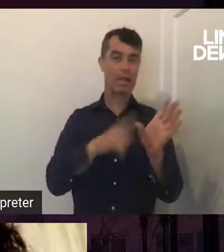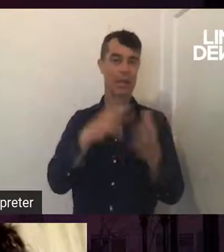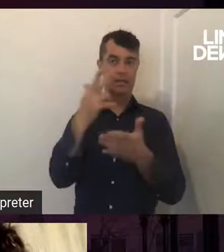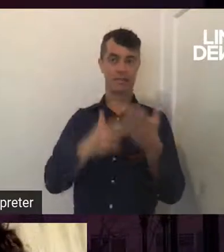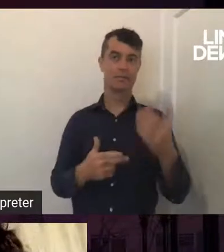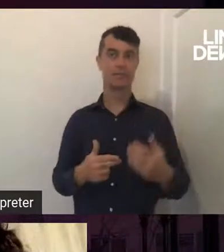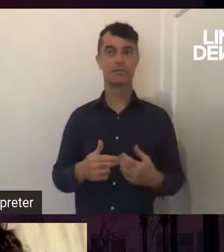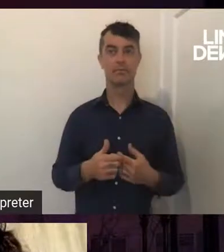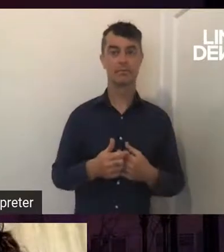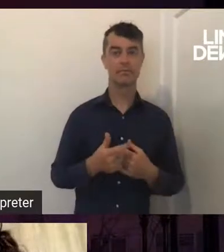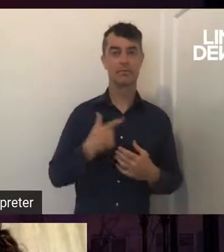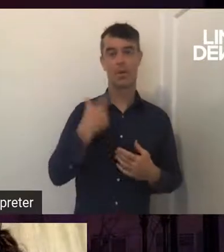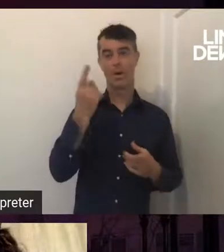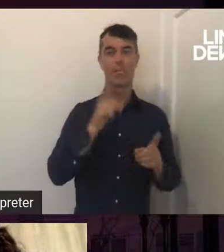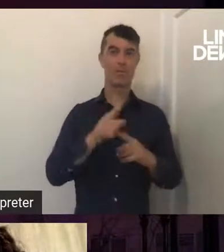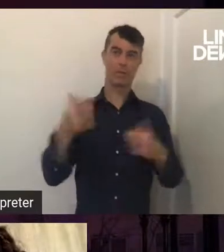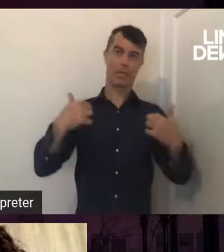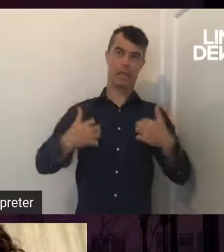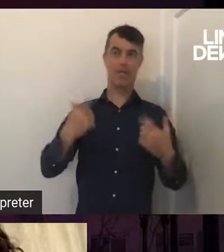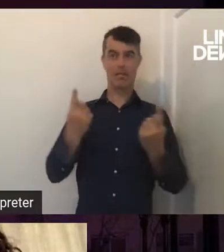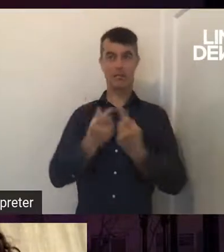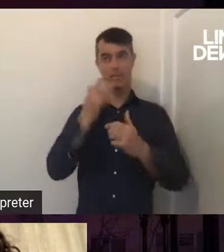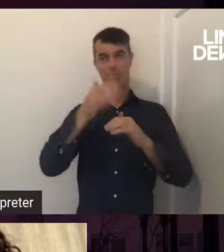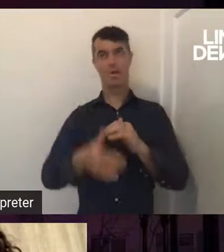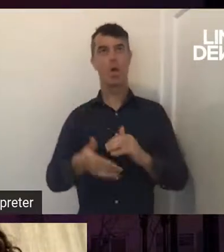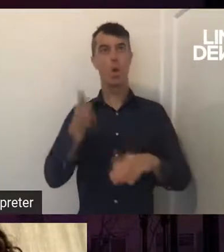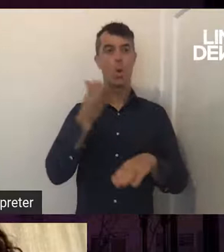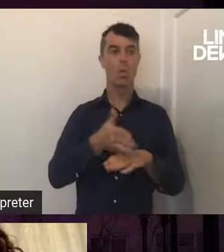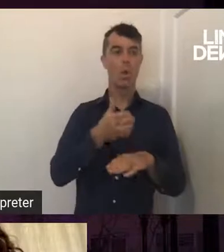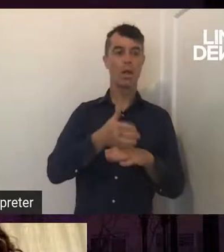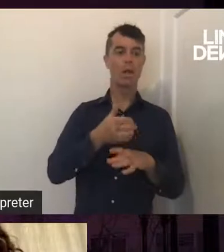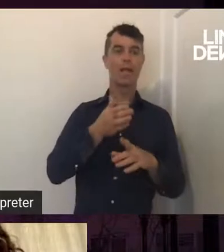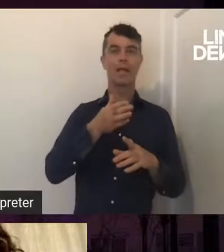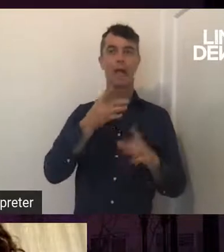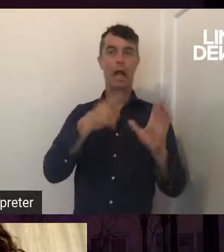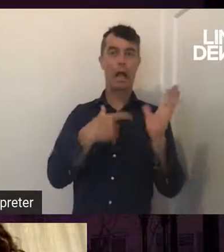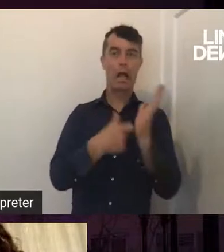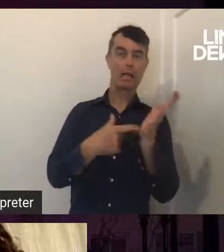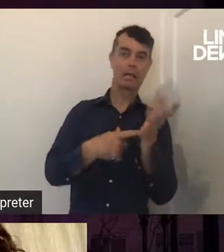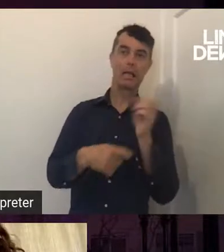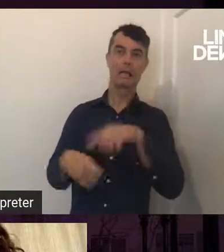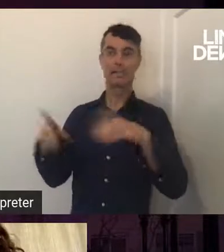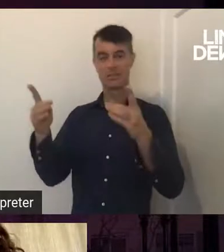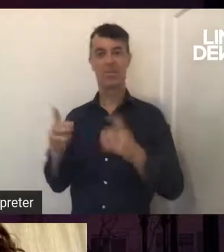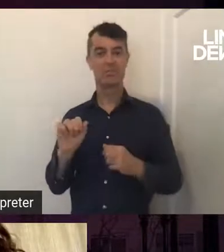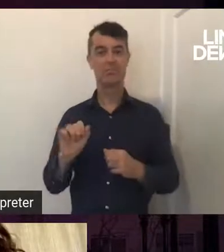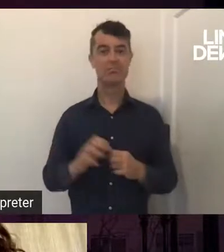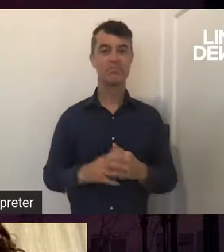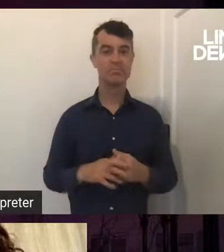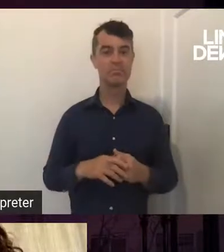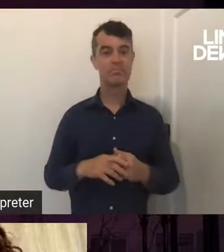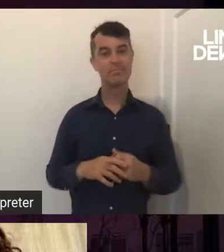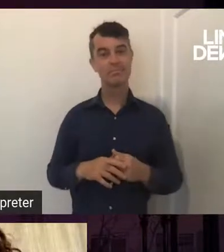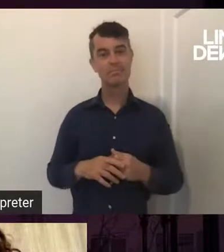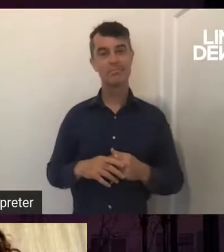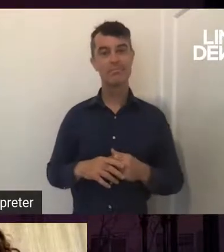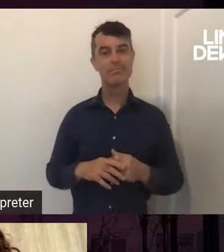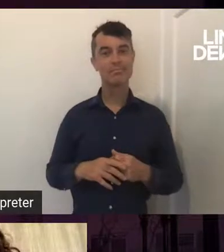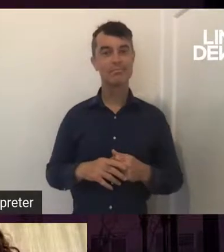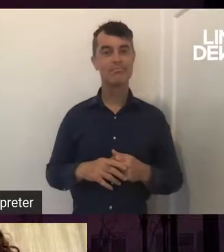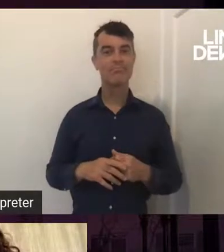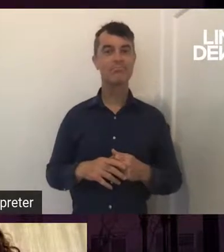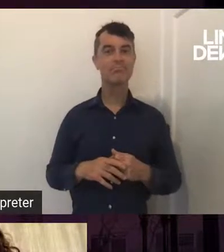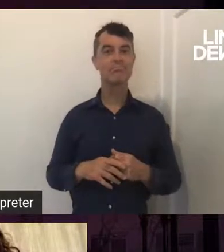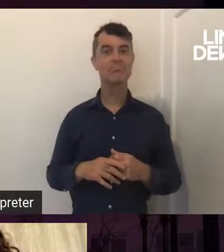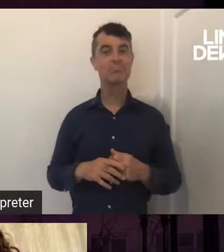actually find that one of the most exciting things about working across both art and design. Yeah. And, Nicole, what